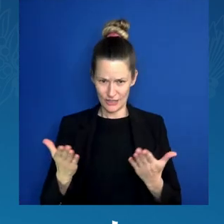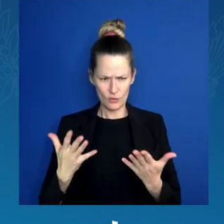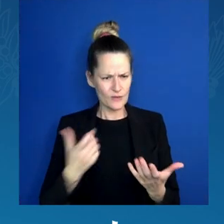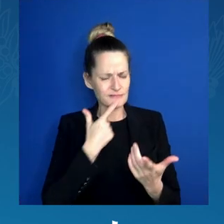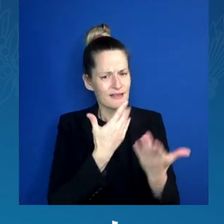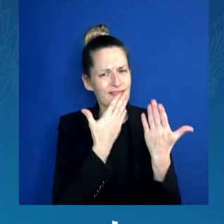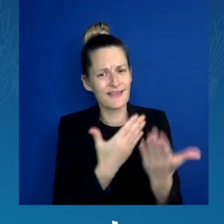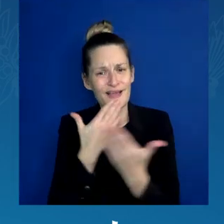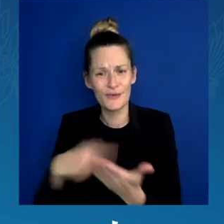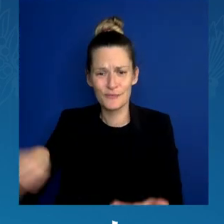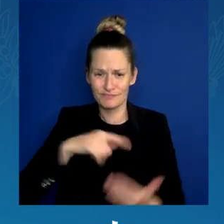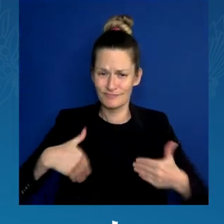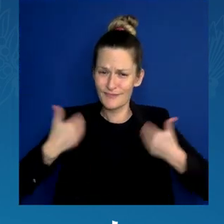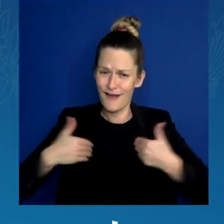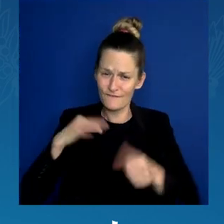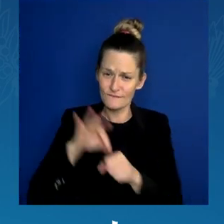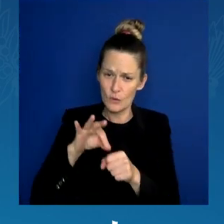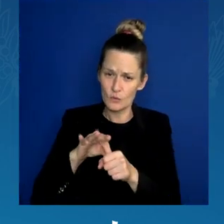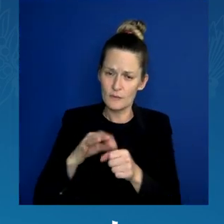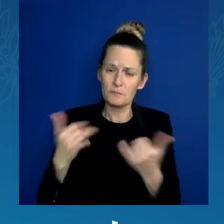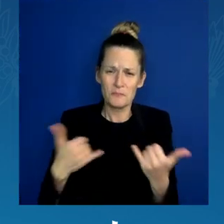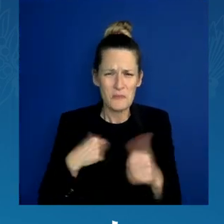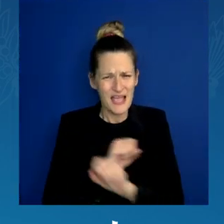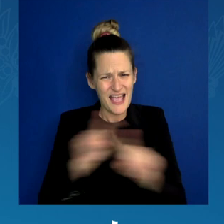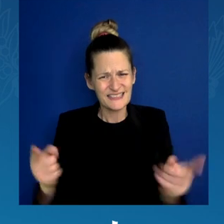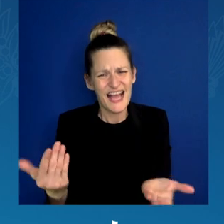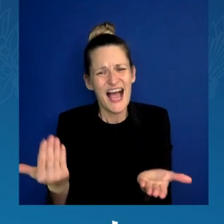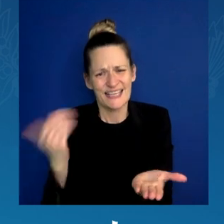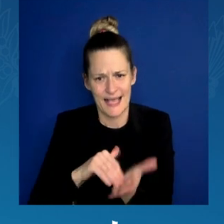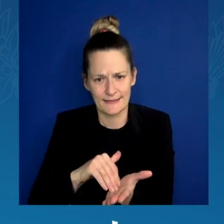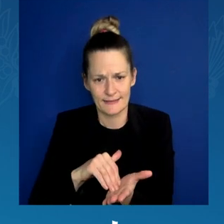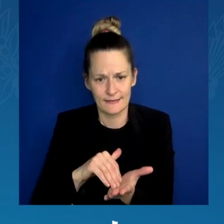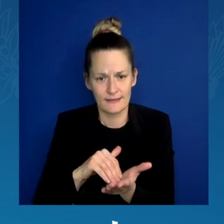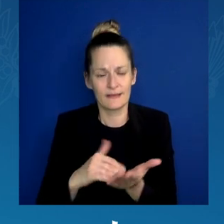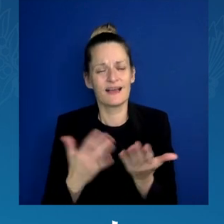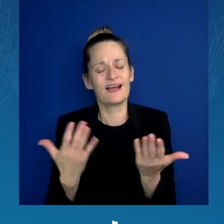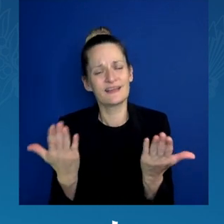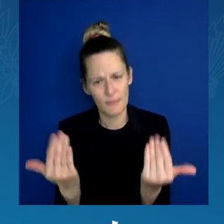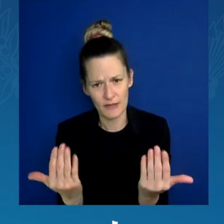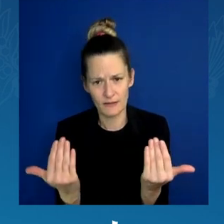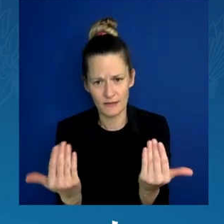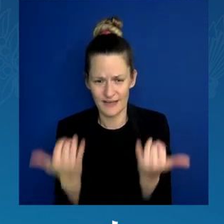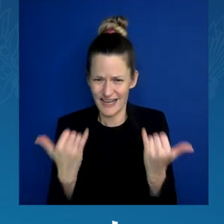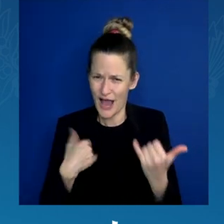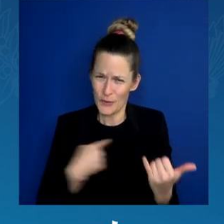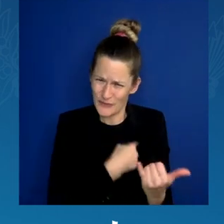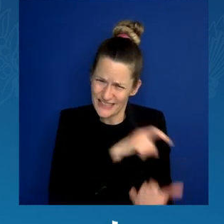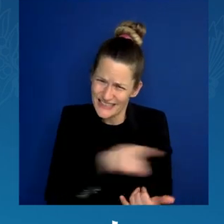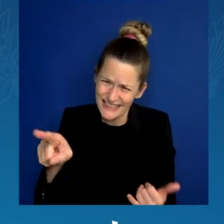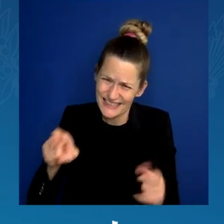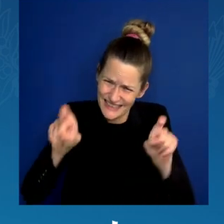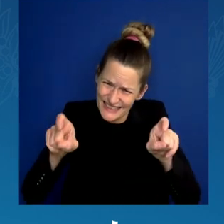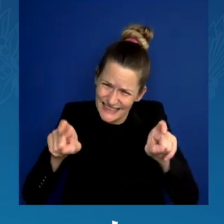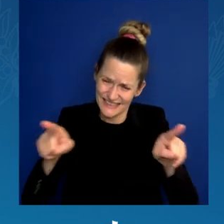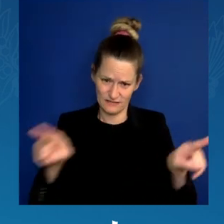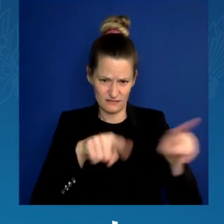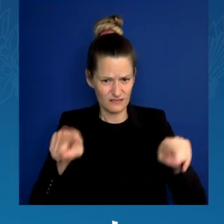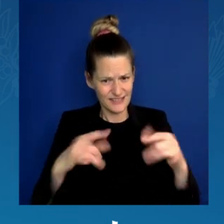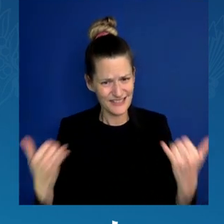I'll tell you why. As your Vice President, I have met with so many